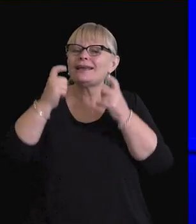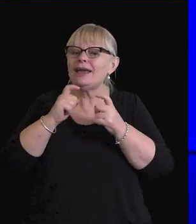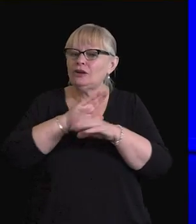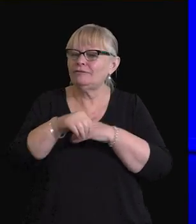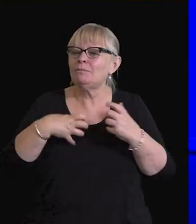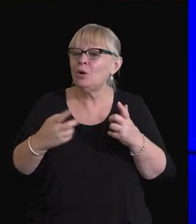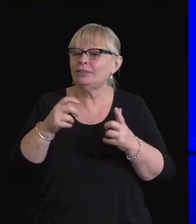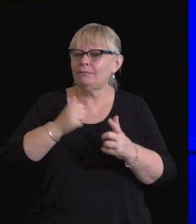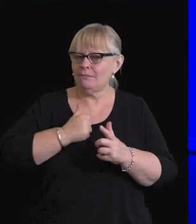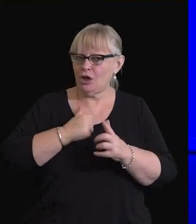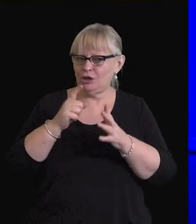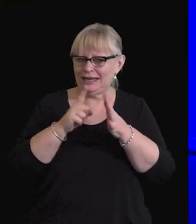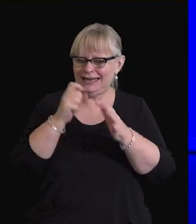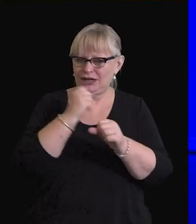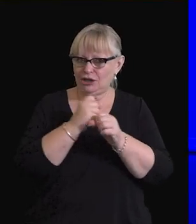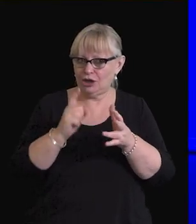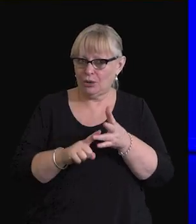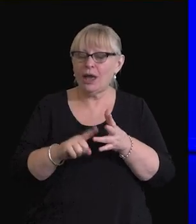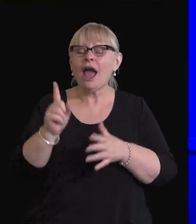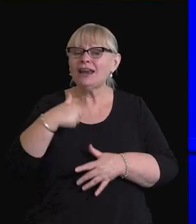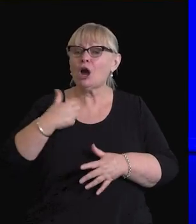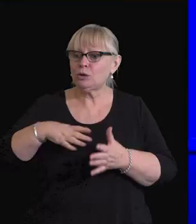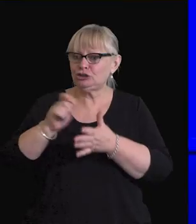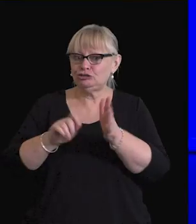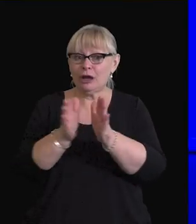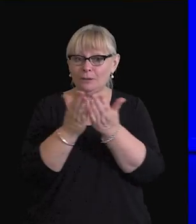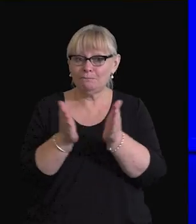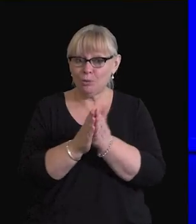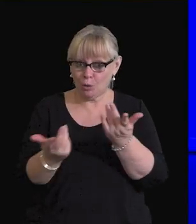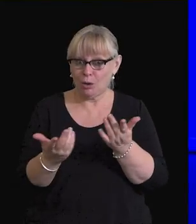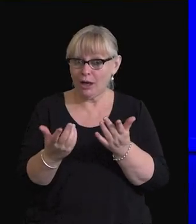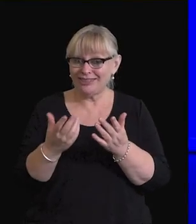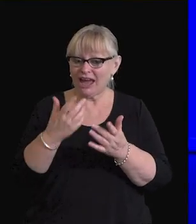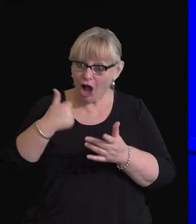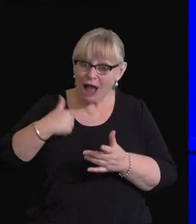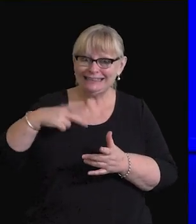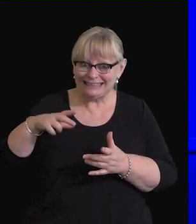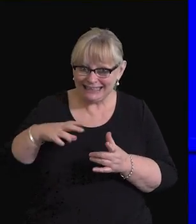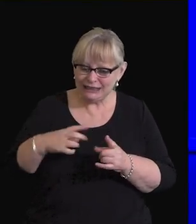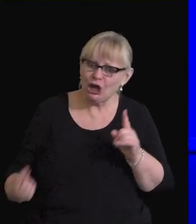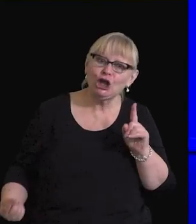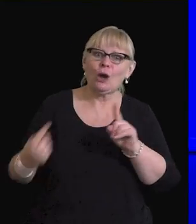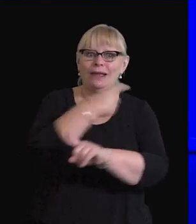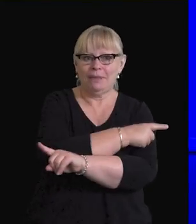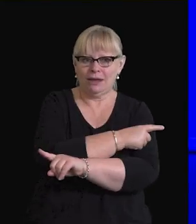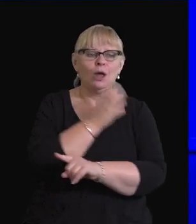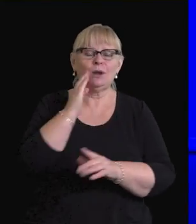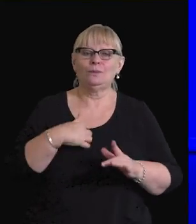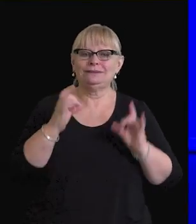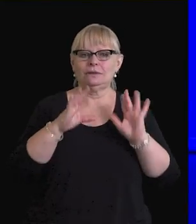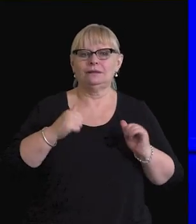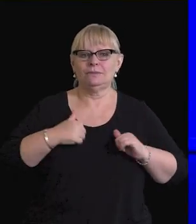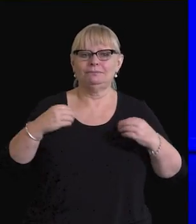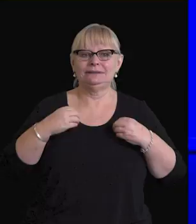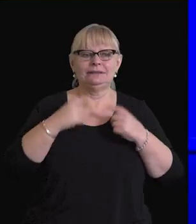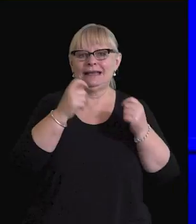And for me, it was to write the book that I wished I'd had, back when I was leaving government, starting a business, and had absolutely no idea what